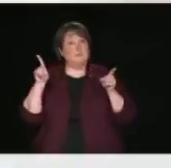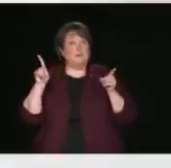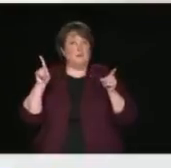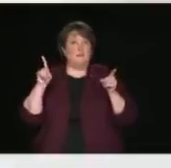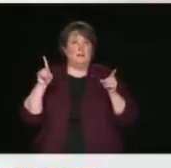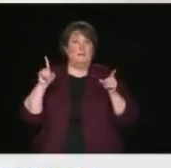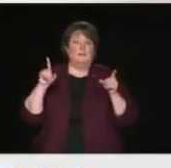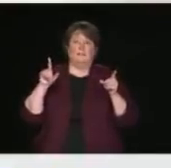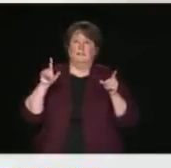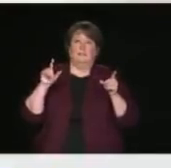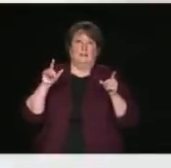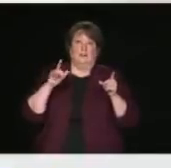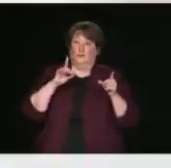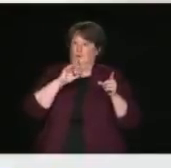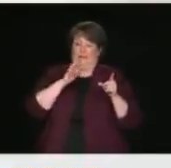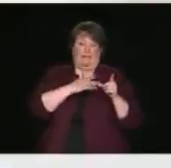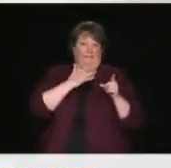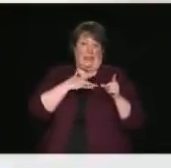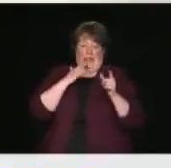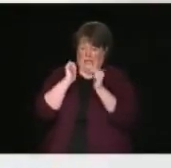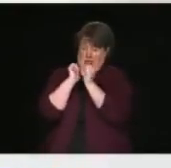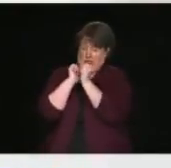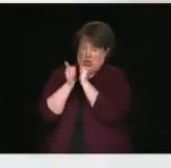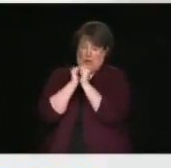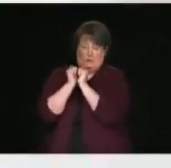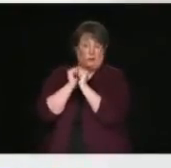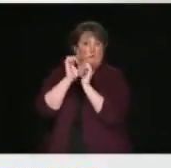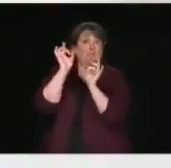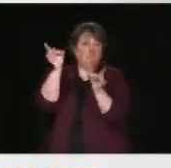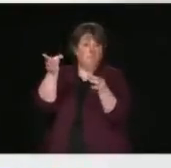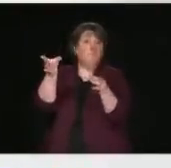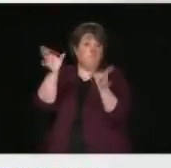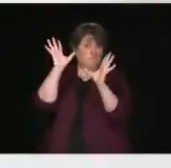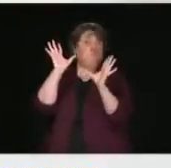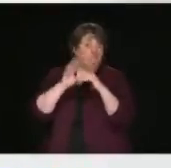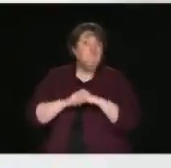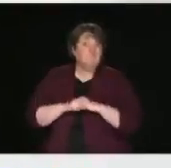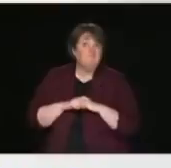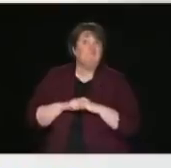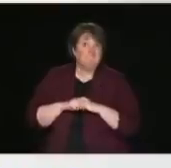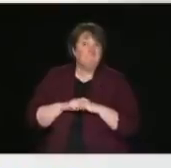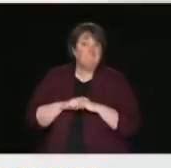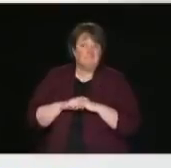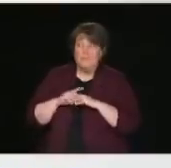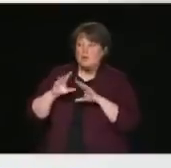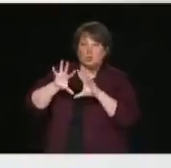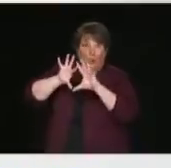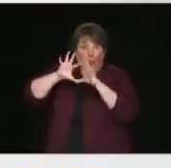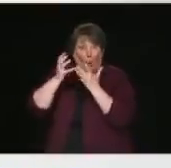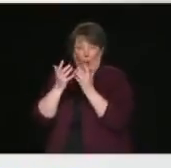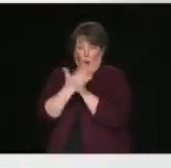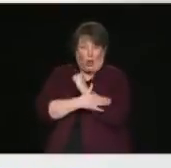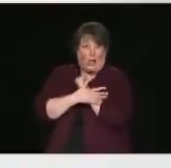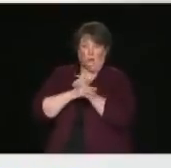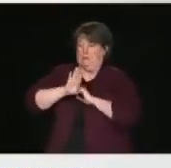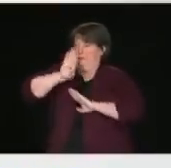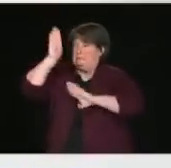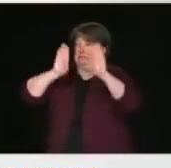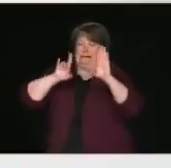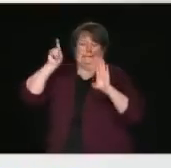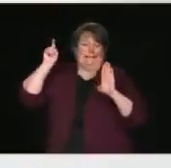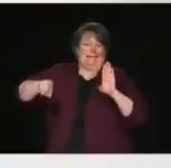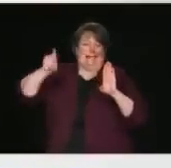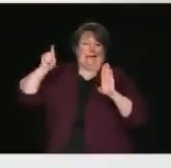when it comes to buying medical supplies right now. This is a global pandemic,